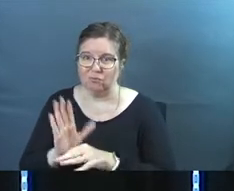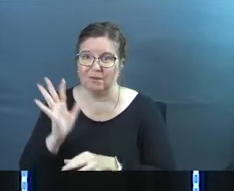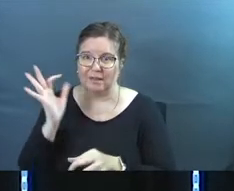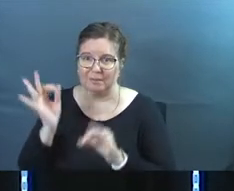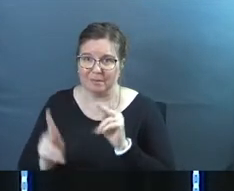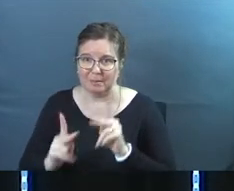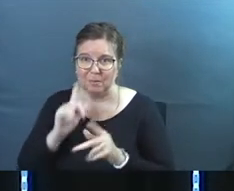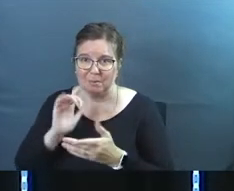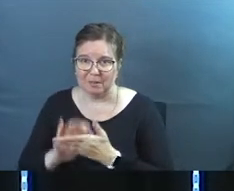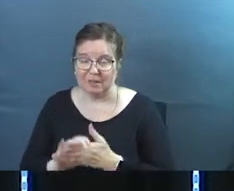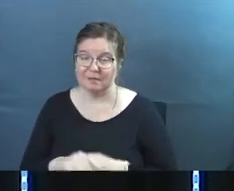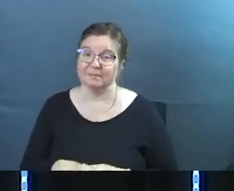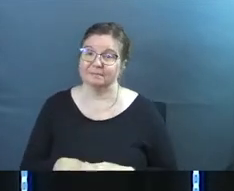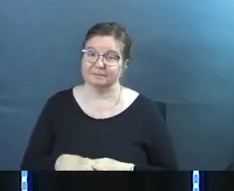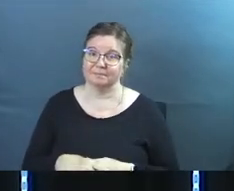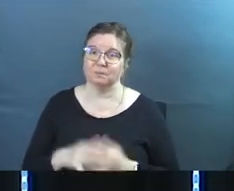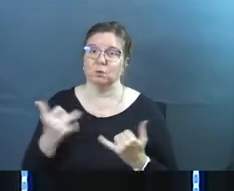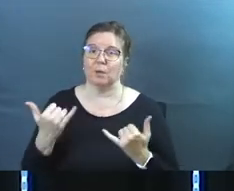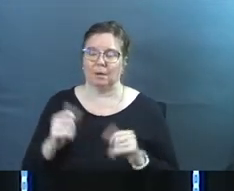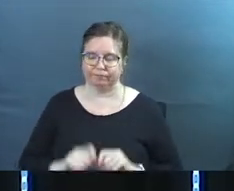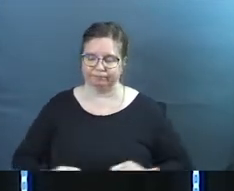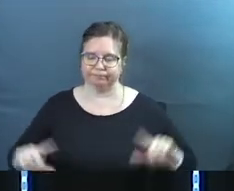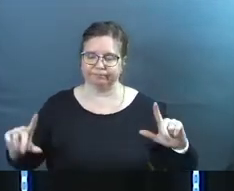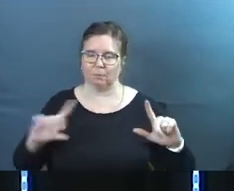So can we put our question back up?